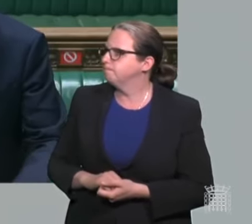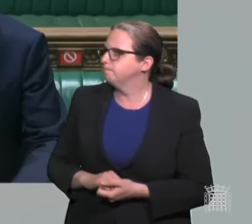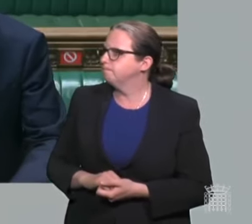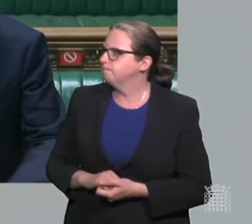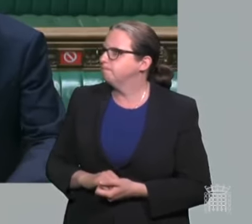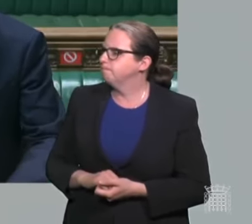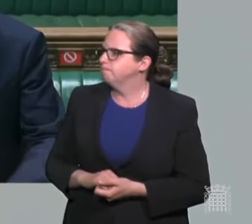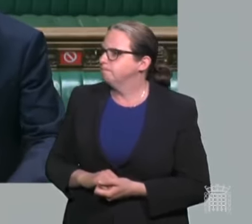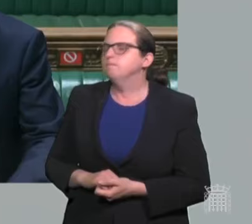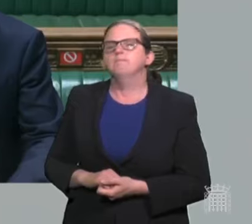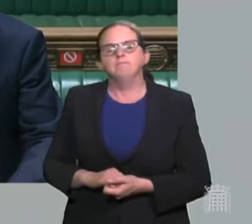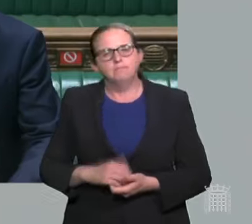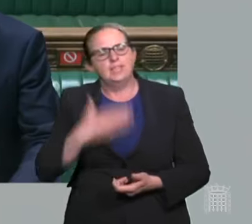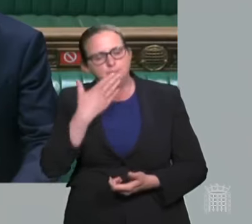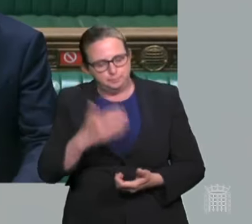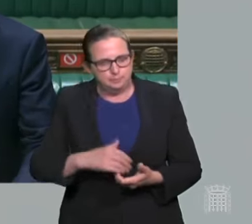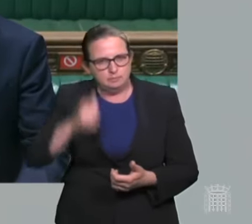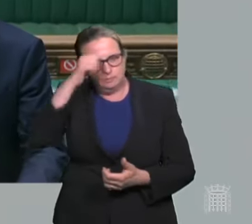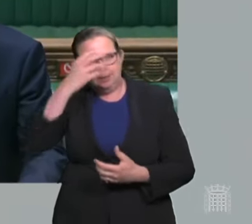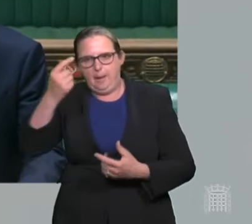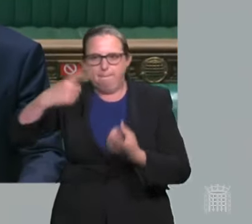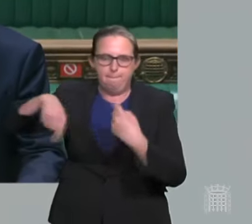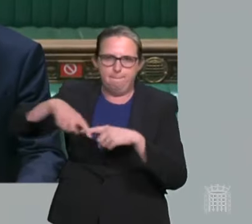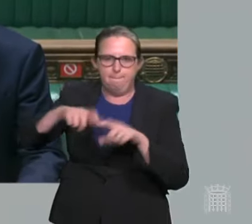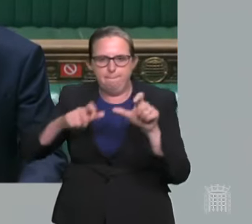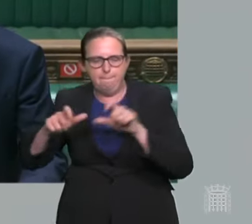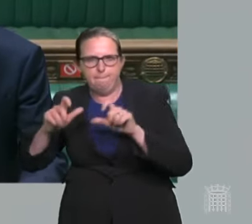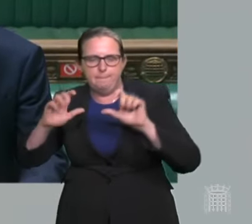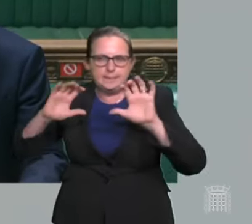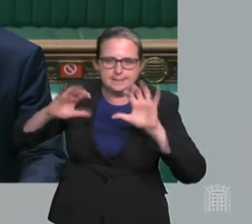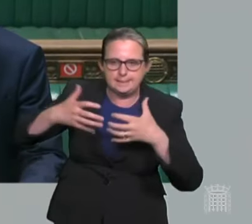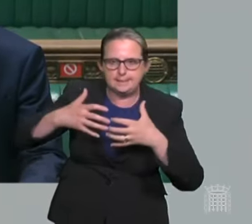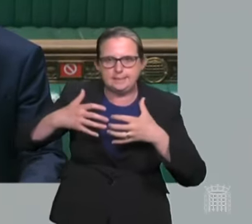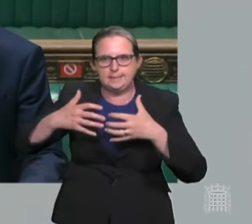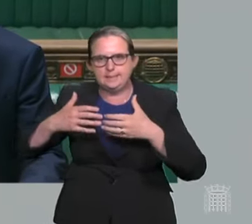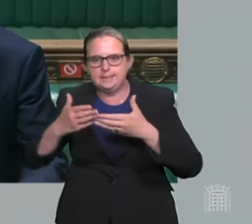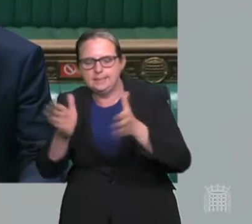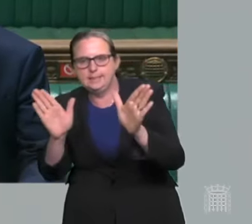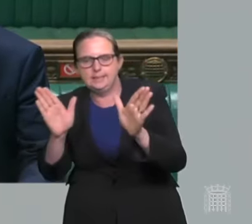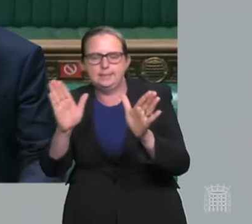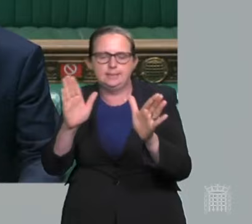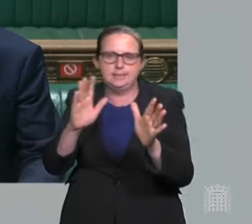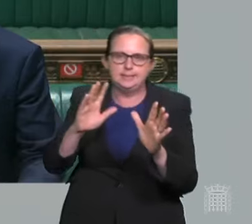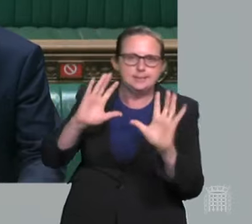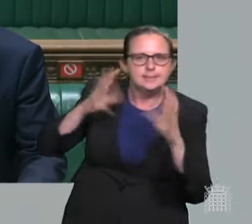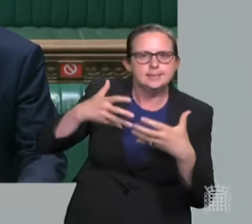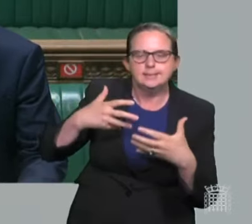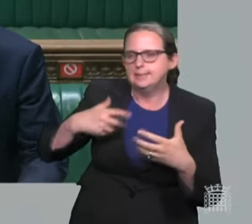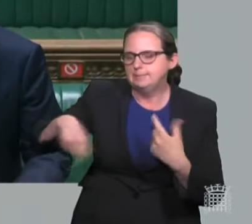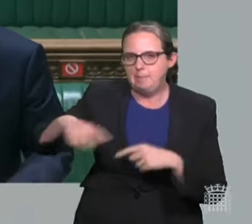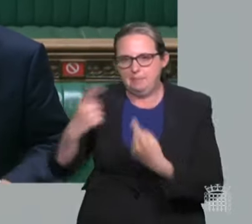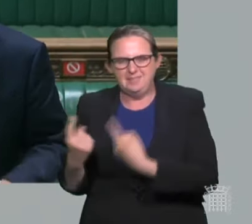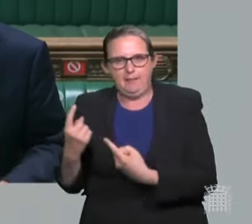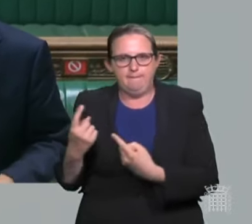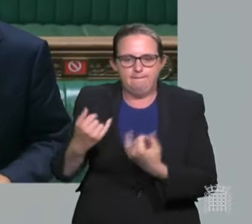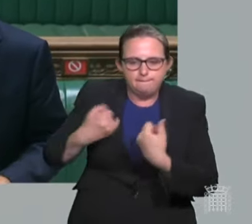sadly to this virus that will be concerned about step four. I entirely understand that and understand the caution and